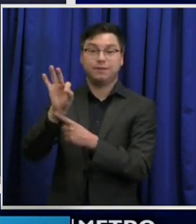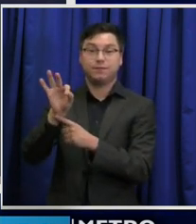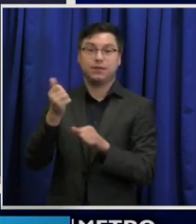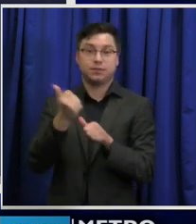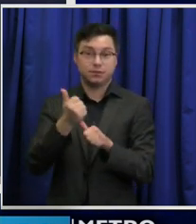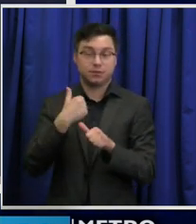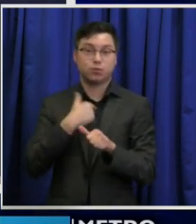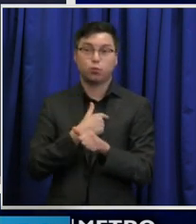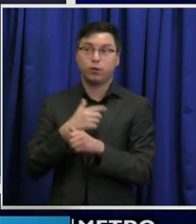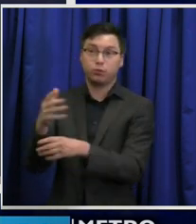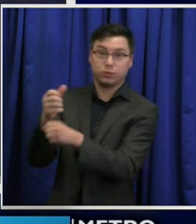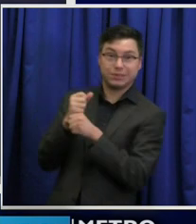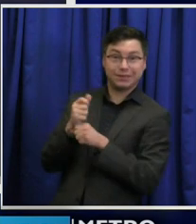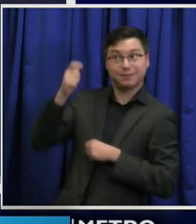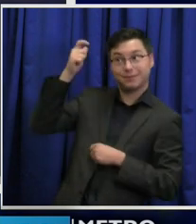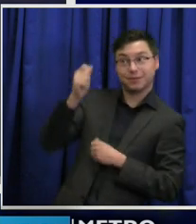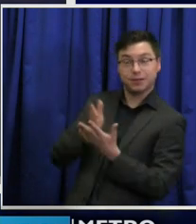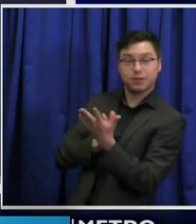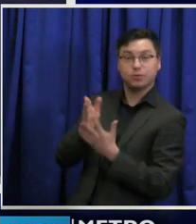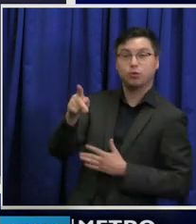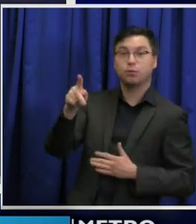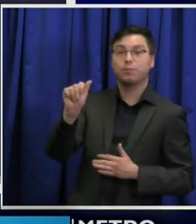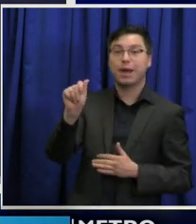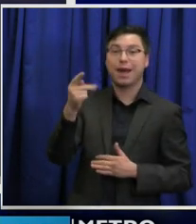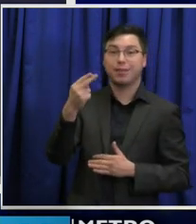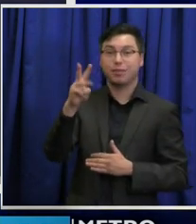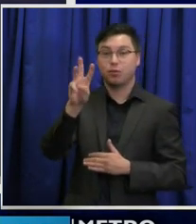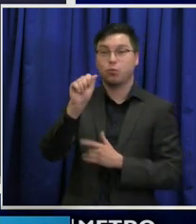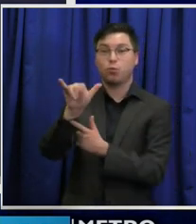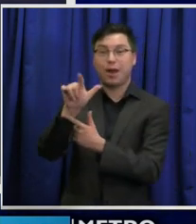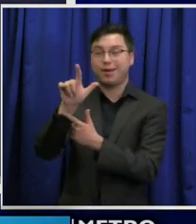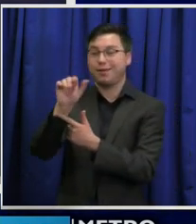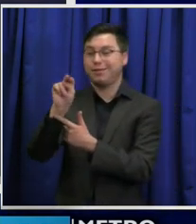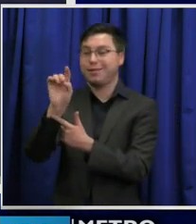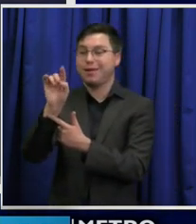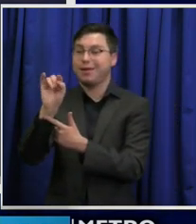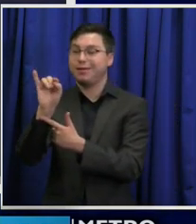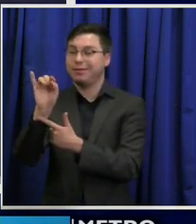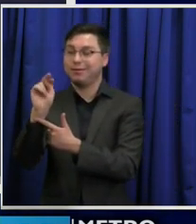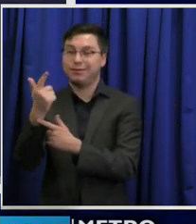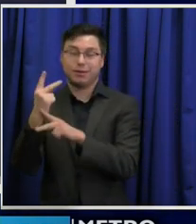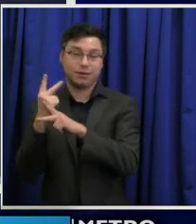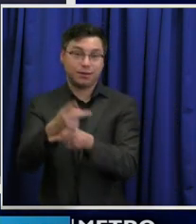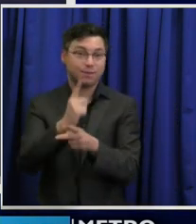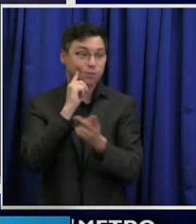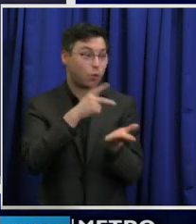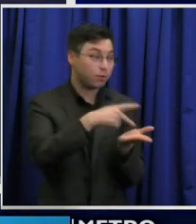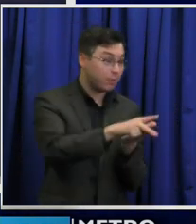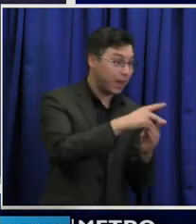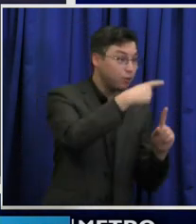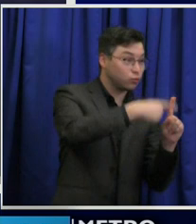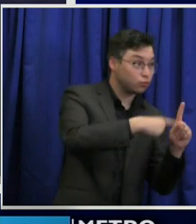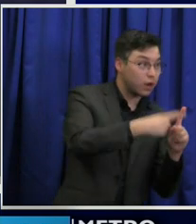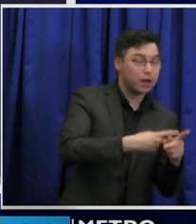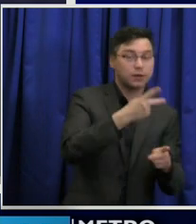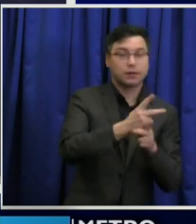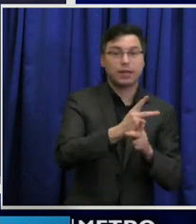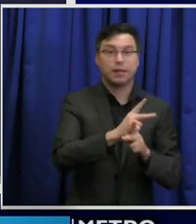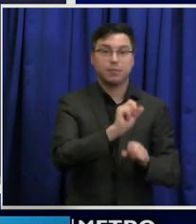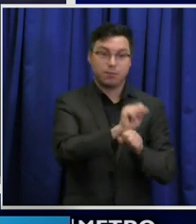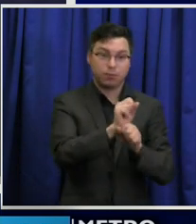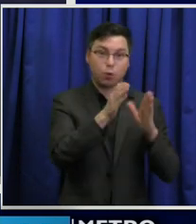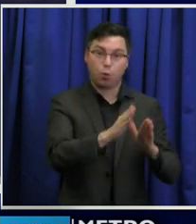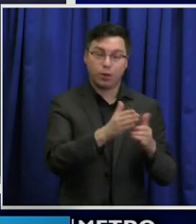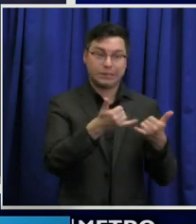received a small business grant through pathway lending. And it's helped us to keep our employees on payroll, pay rent, and quite frankly,